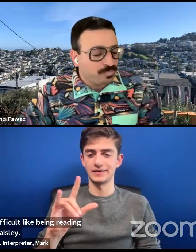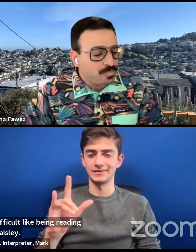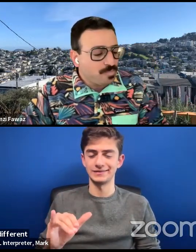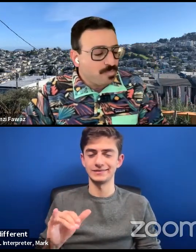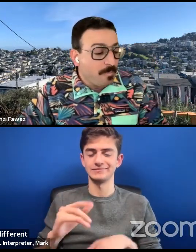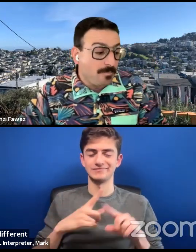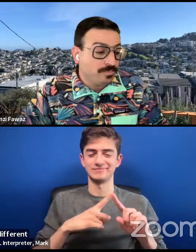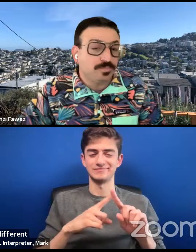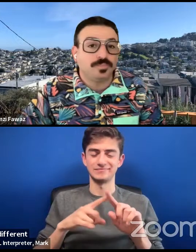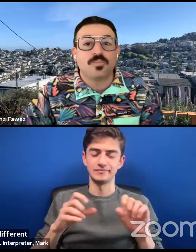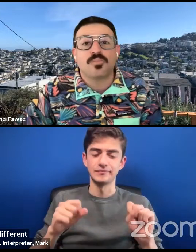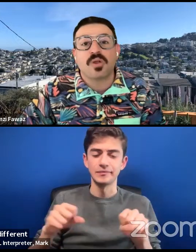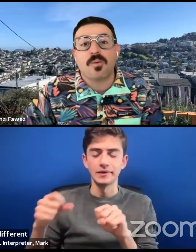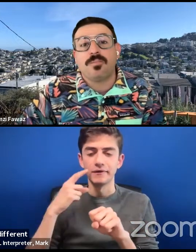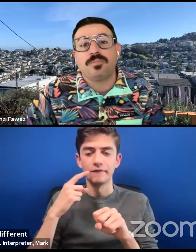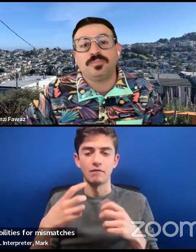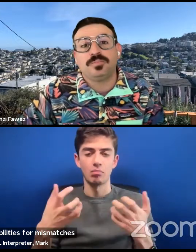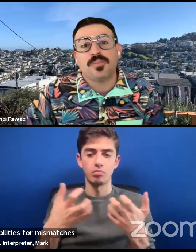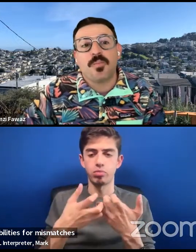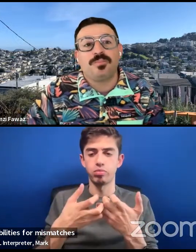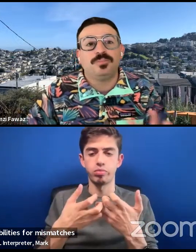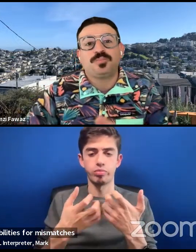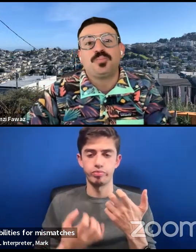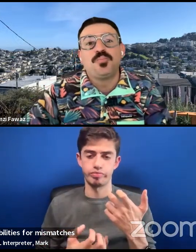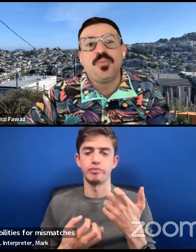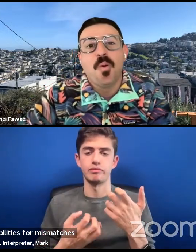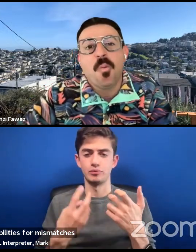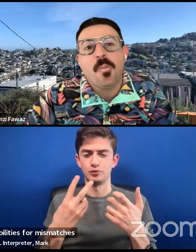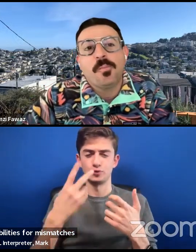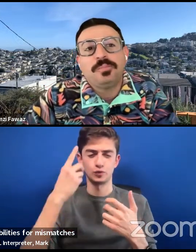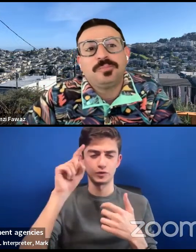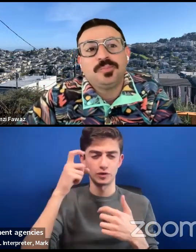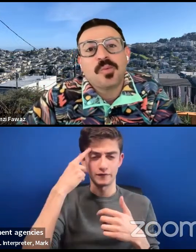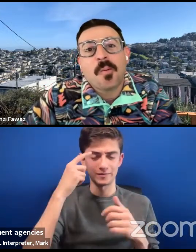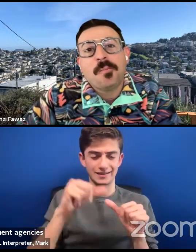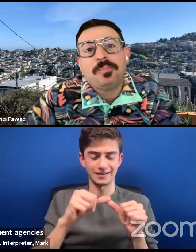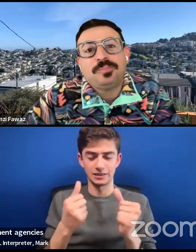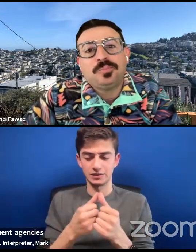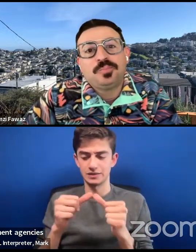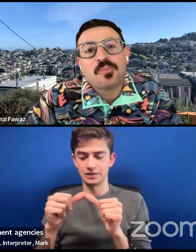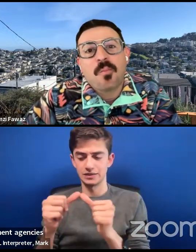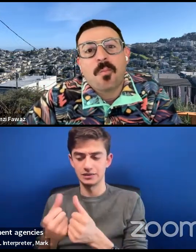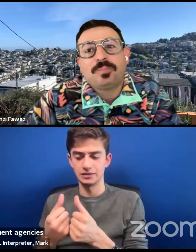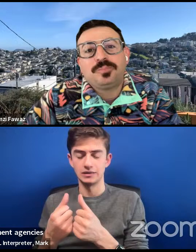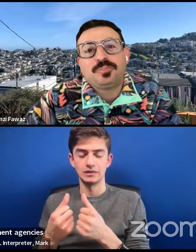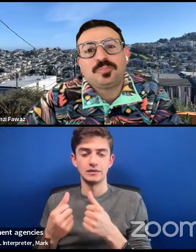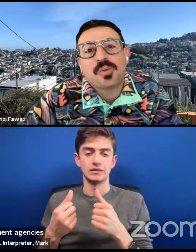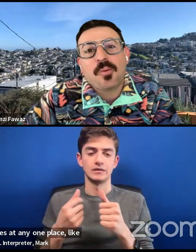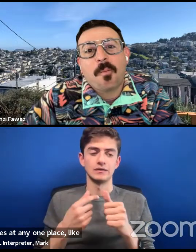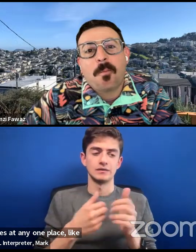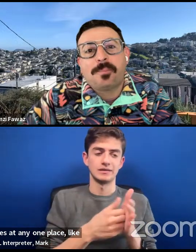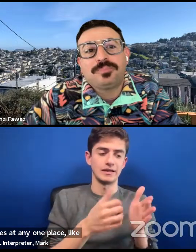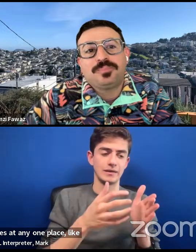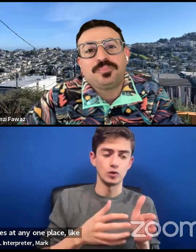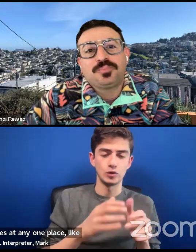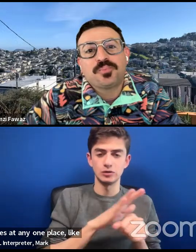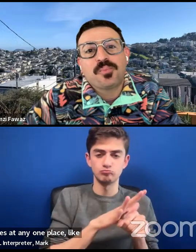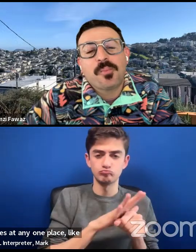mismatches between two government agencies at any one place, like almost from like neighborhood to neighborhood can be